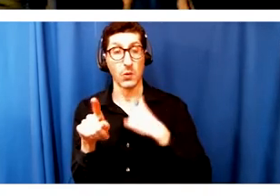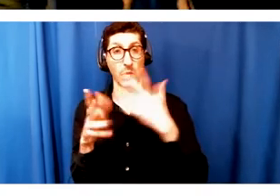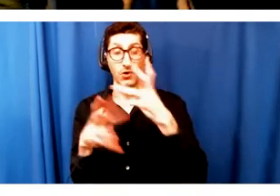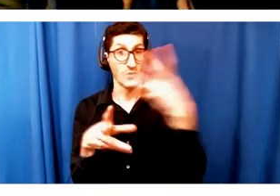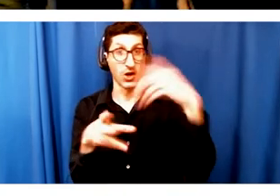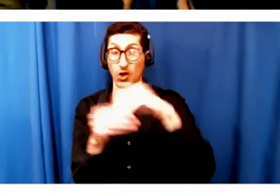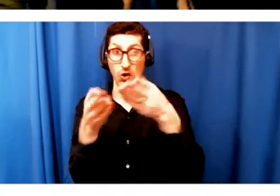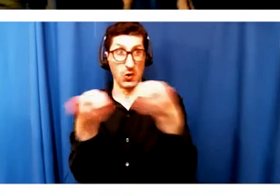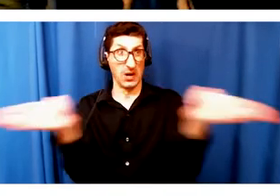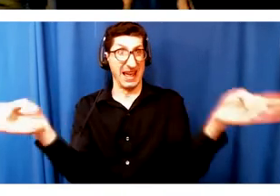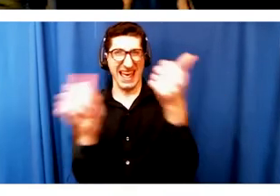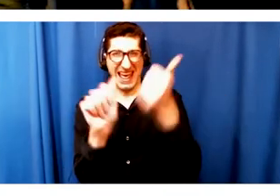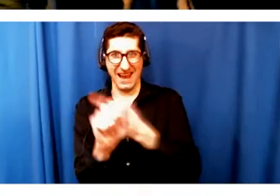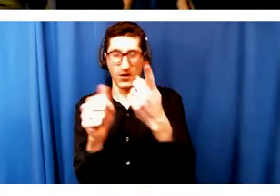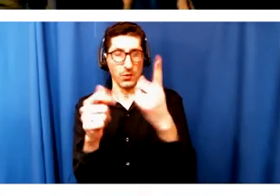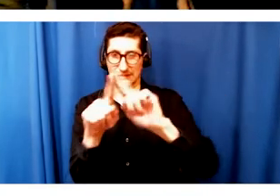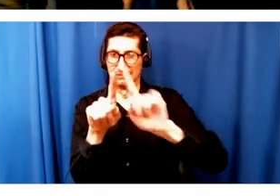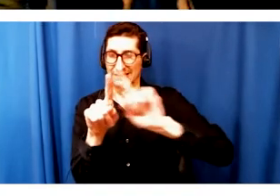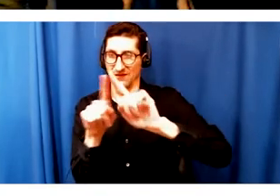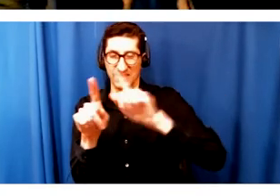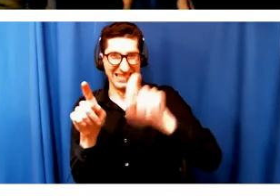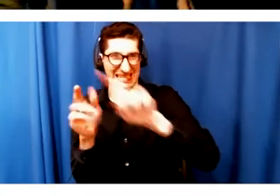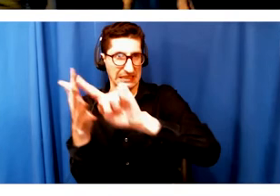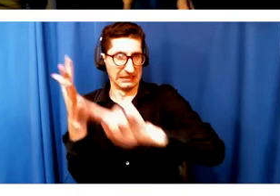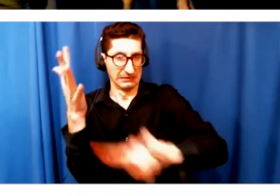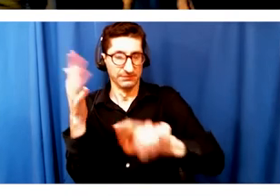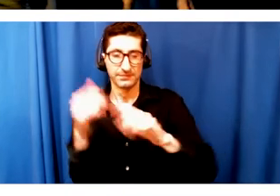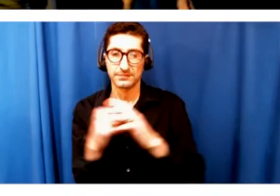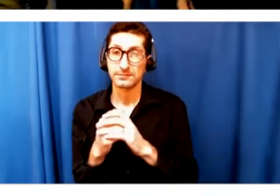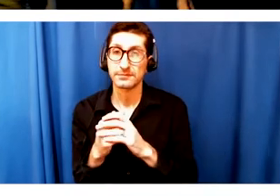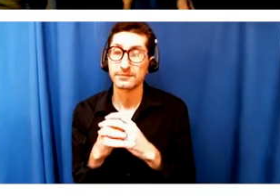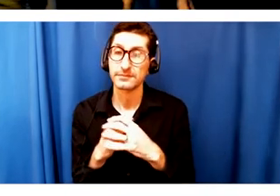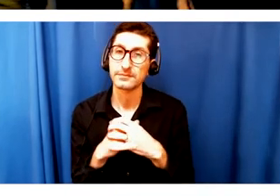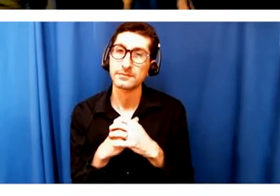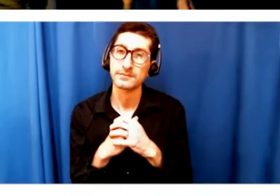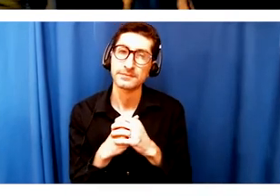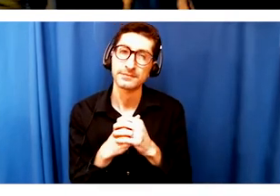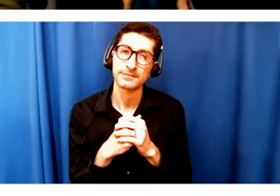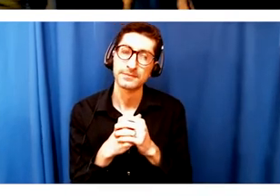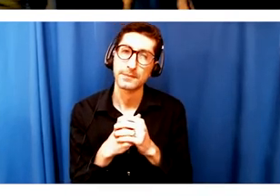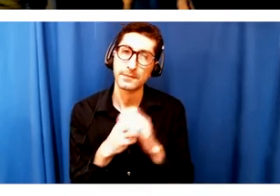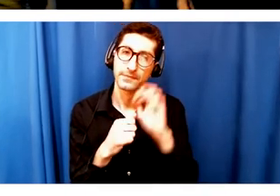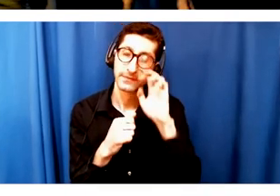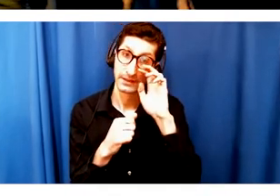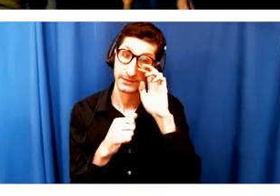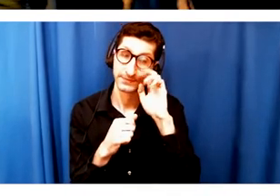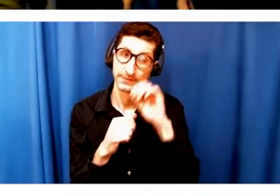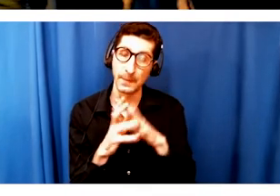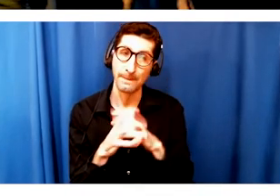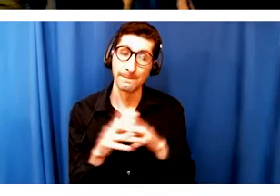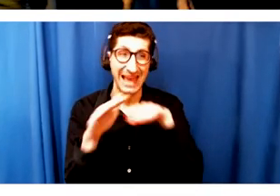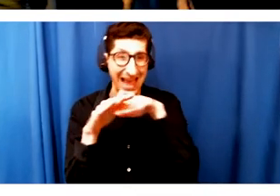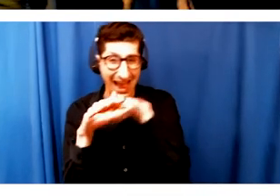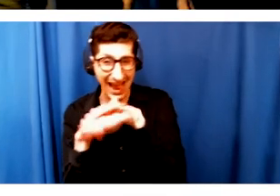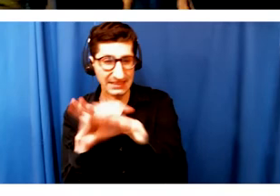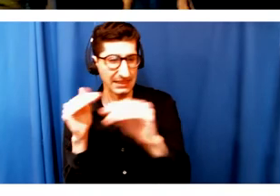that for us, accessibility, I sort of think of it in terms of, you accessibility and equity, not just making a